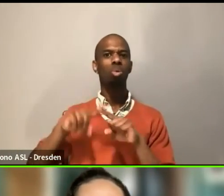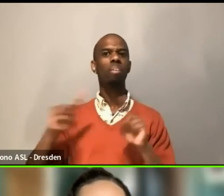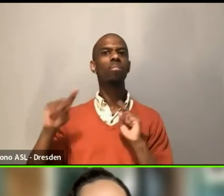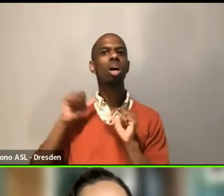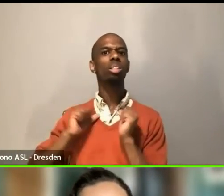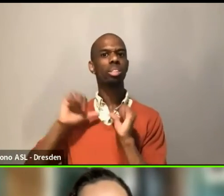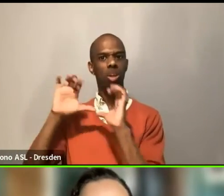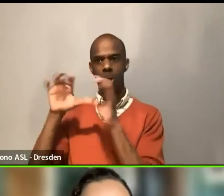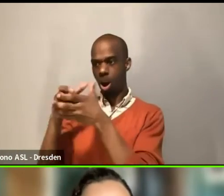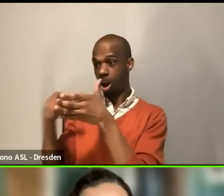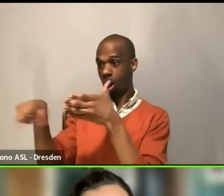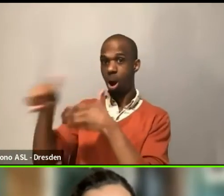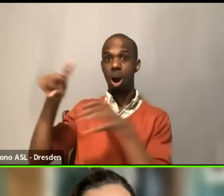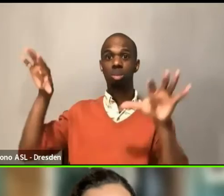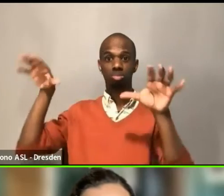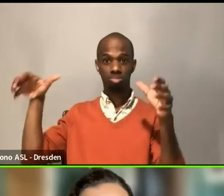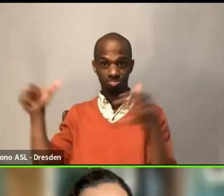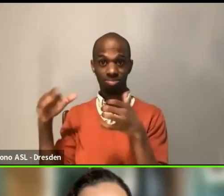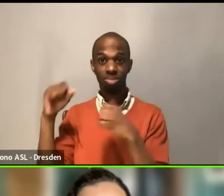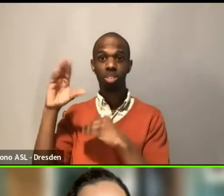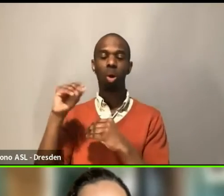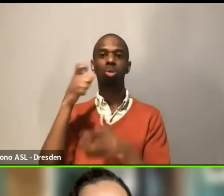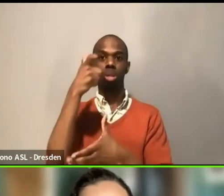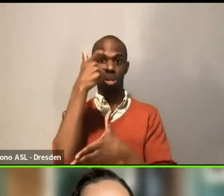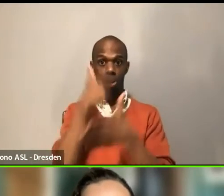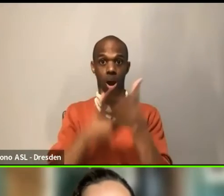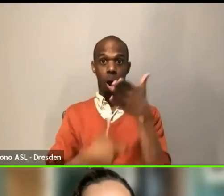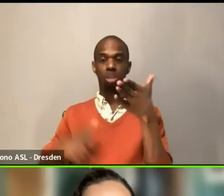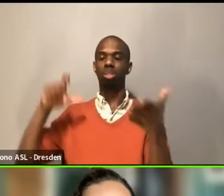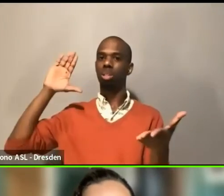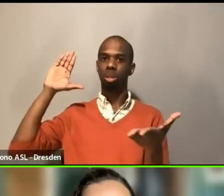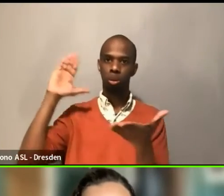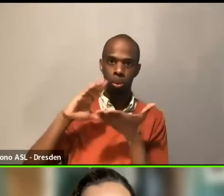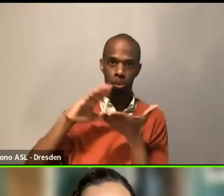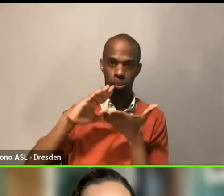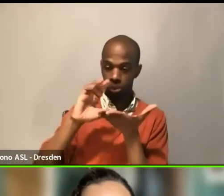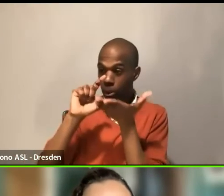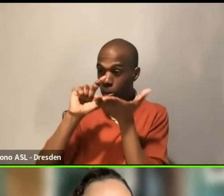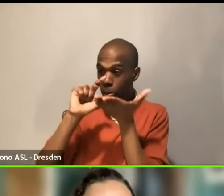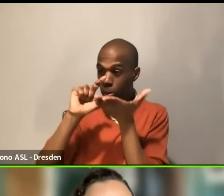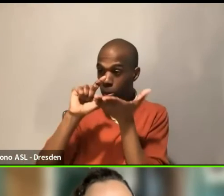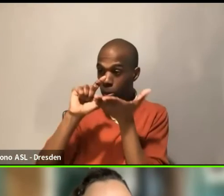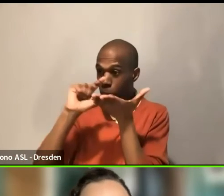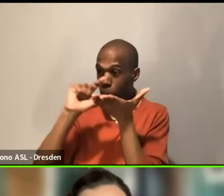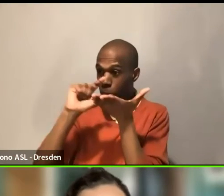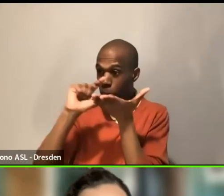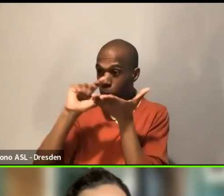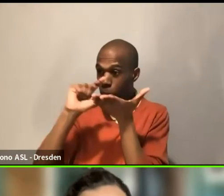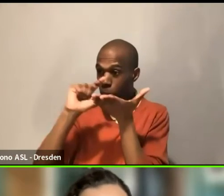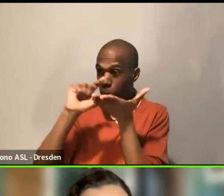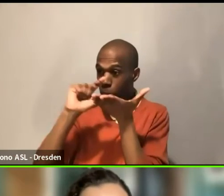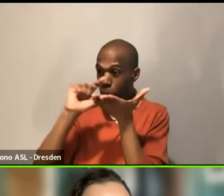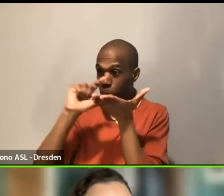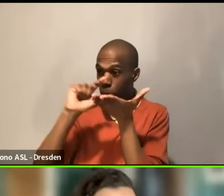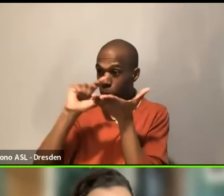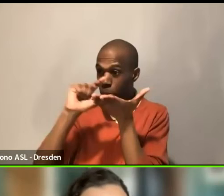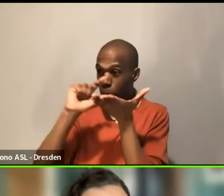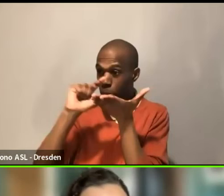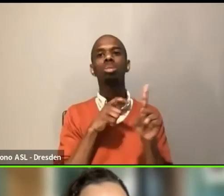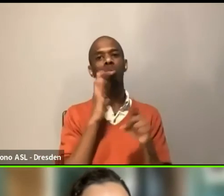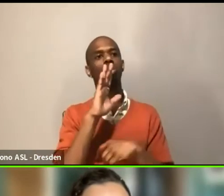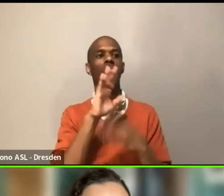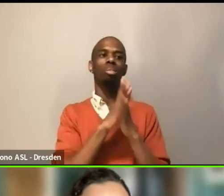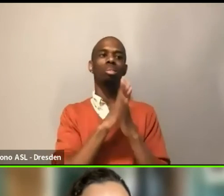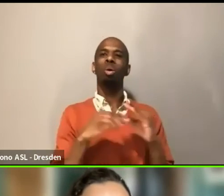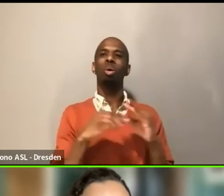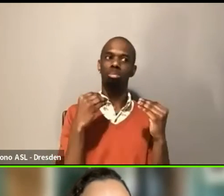Then the cost, first of all, could be shared by all of us, but I think the impact would be greater. Once again, we haven't been able to do this because we